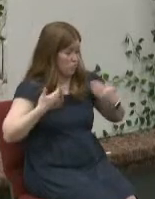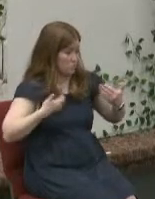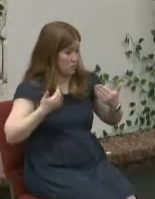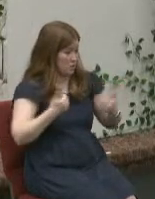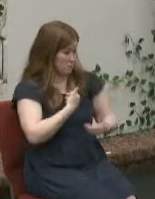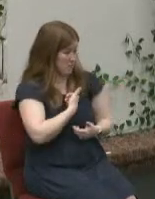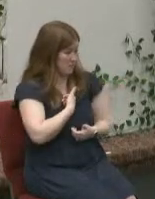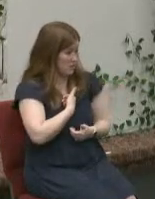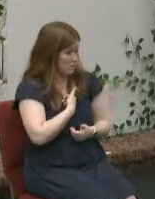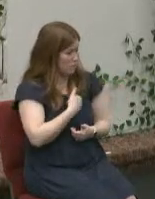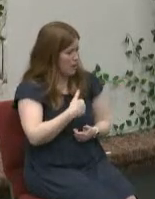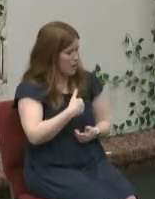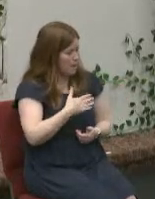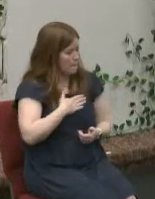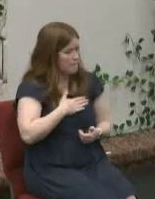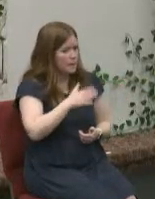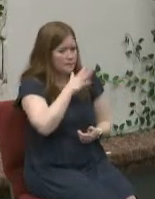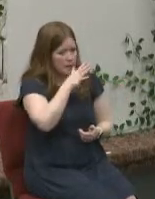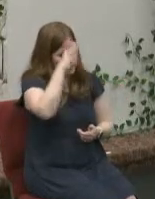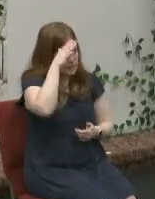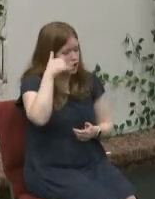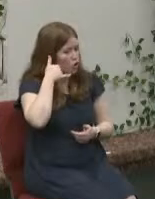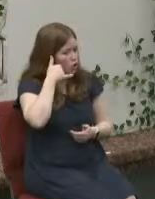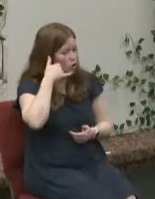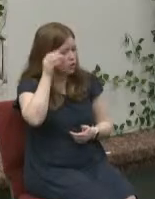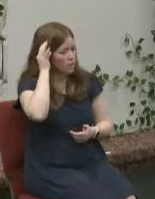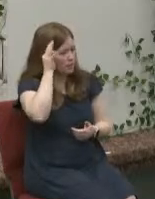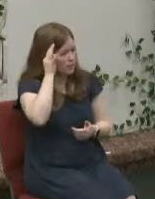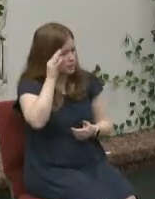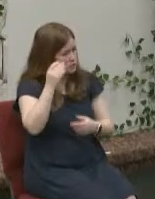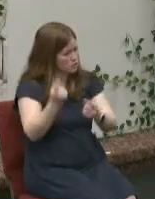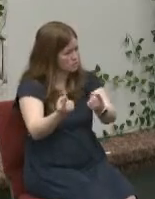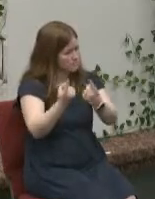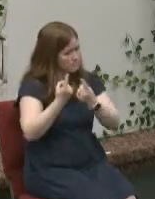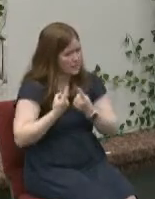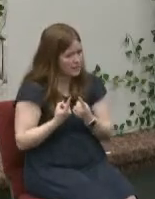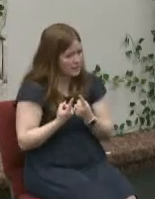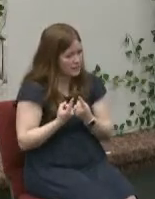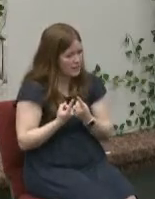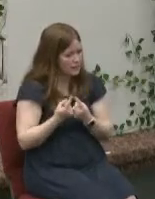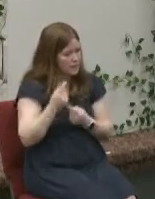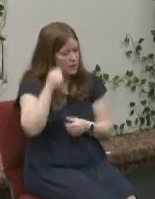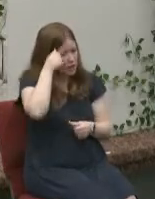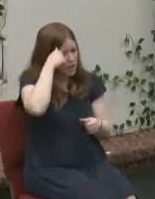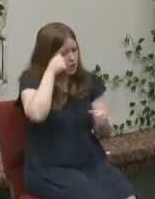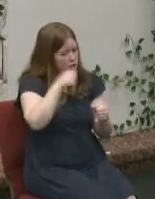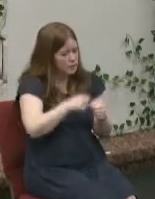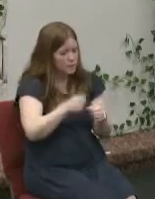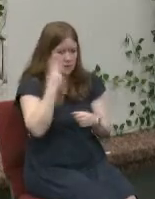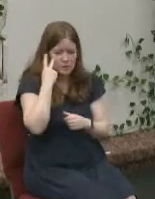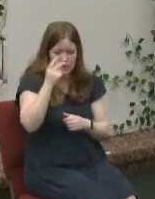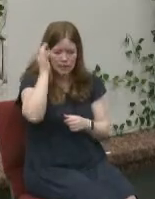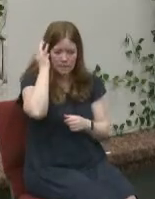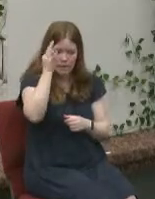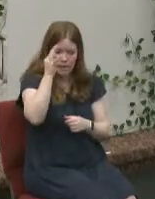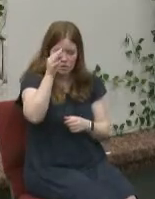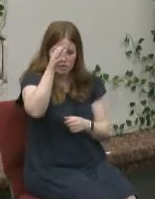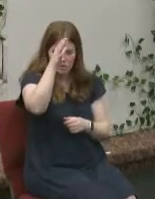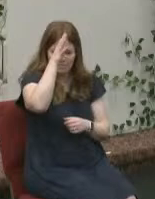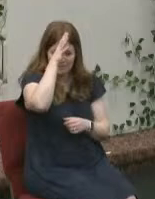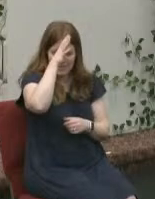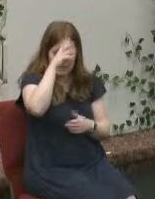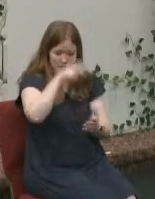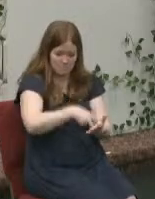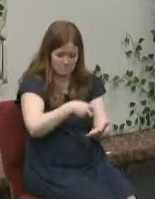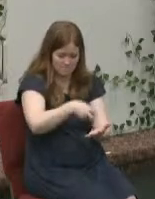my parents called our pastor and he came over and i remember very vividly seeing my pastor and my dad on their